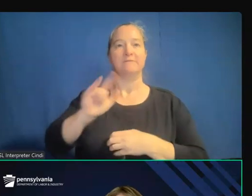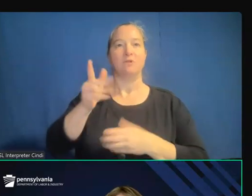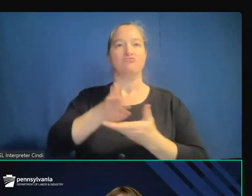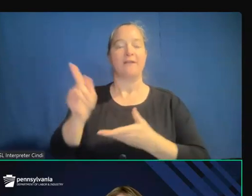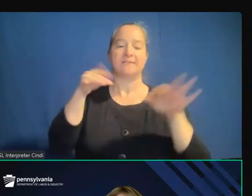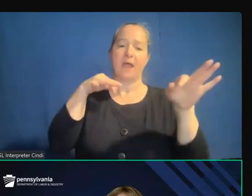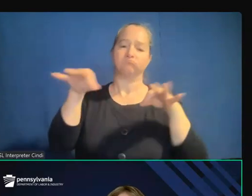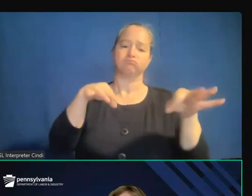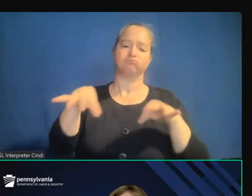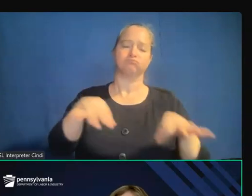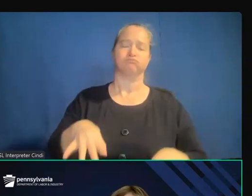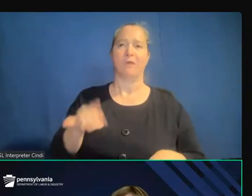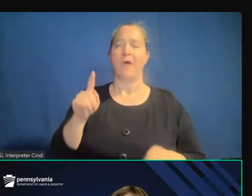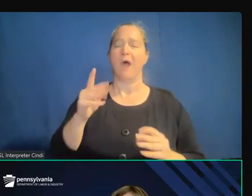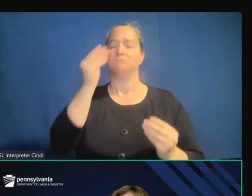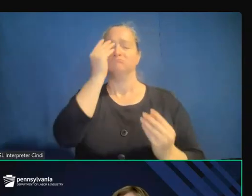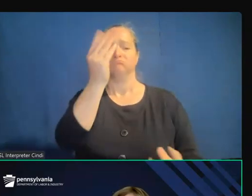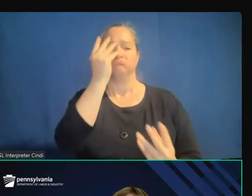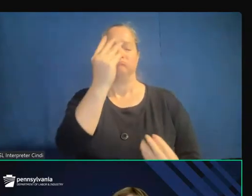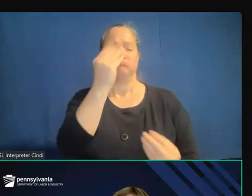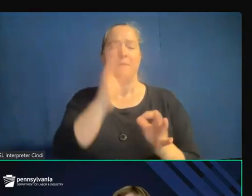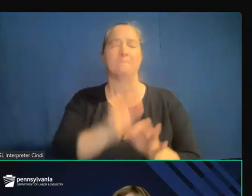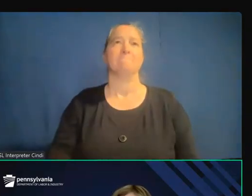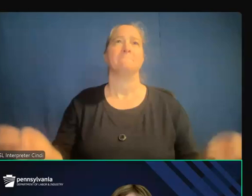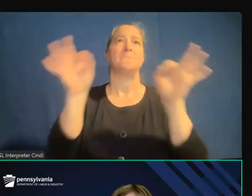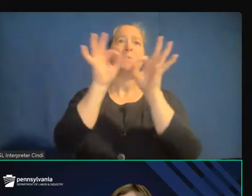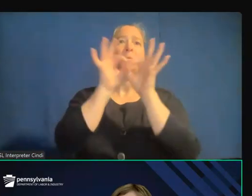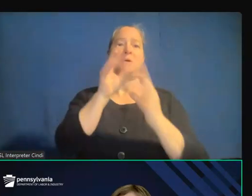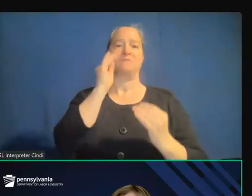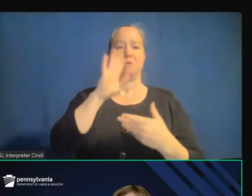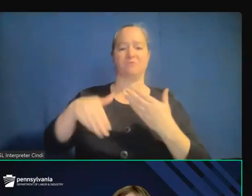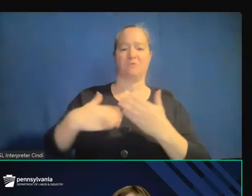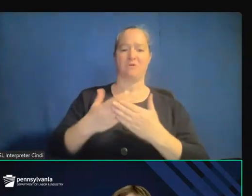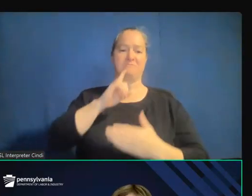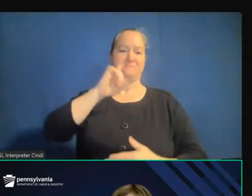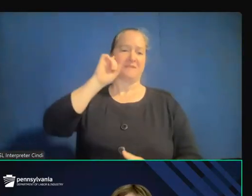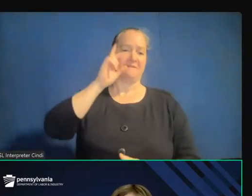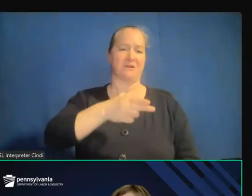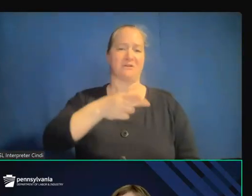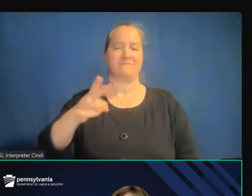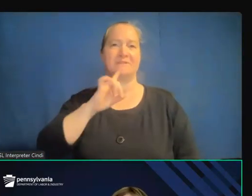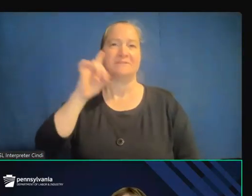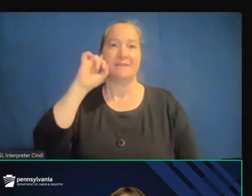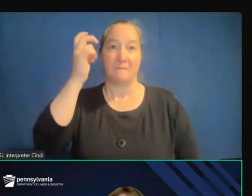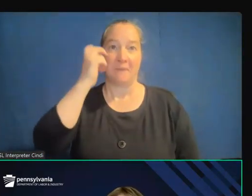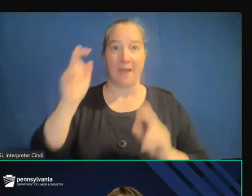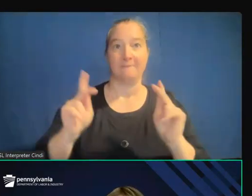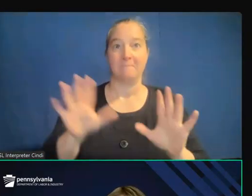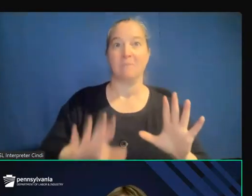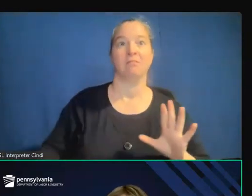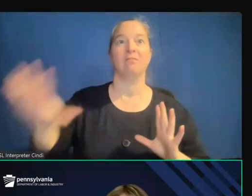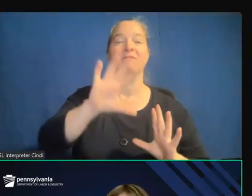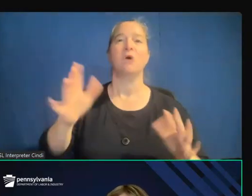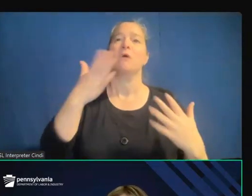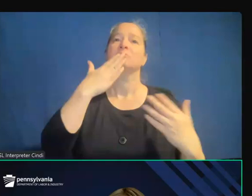hopefully they will provide invaluable information for all of us in the Deaf, Hard of Hearing and Deaf, Black of Hearing. Again, thank you so